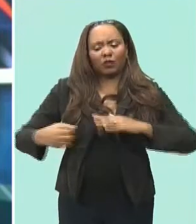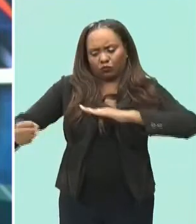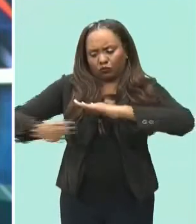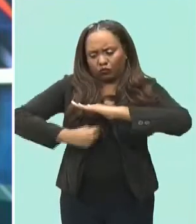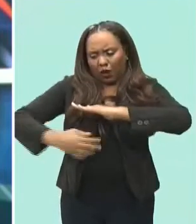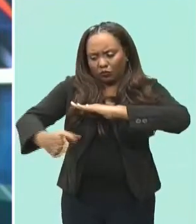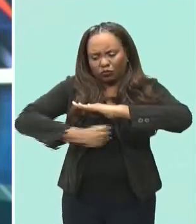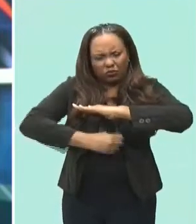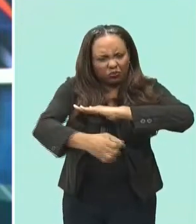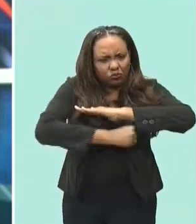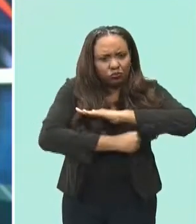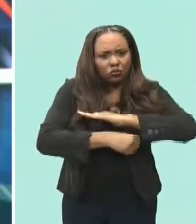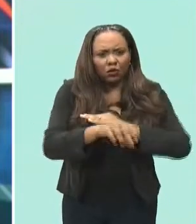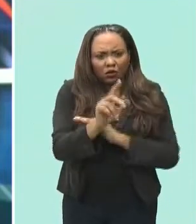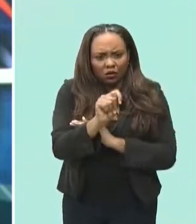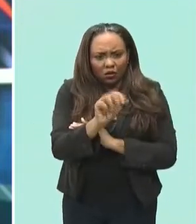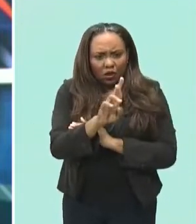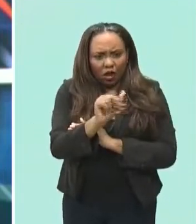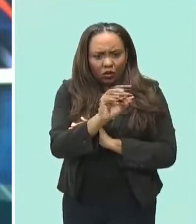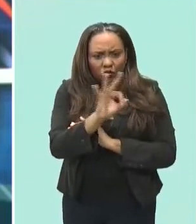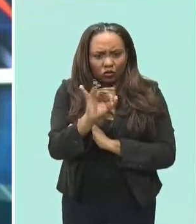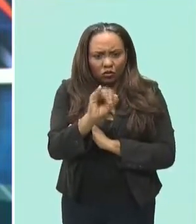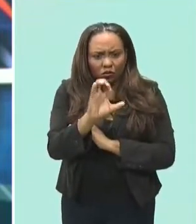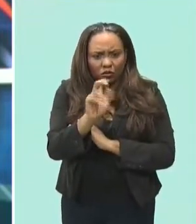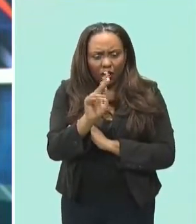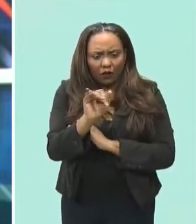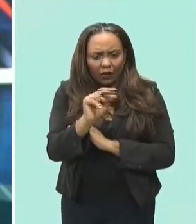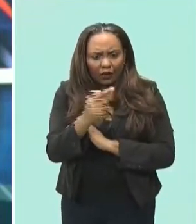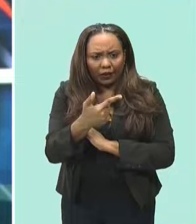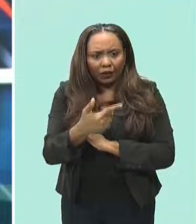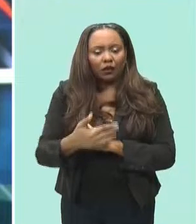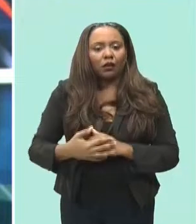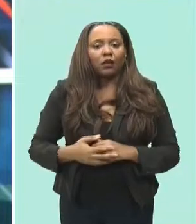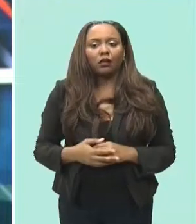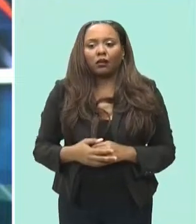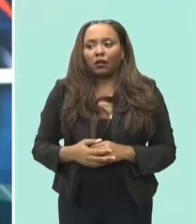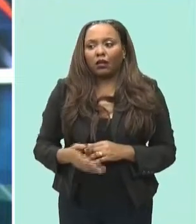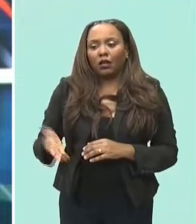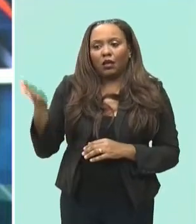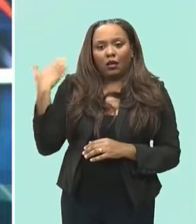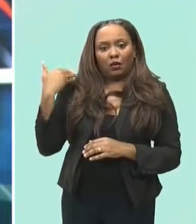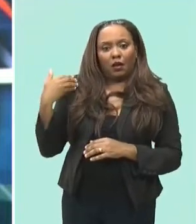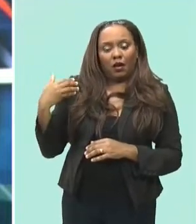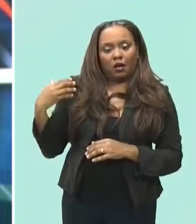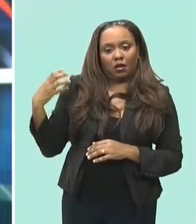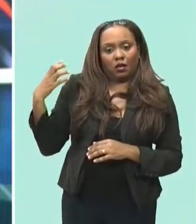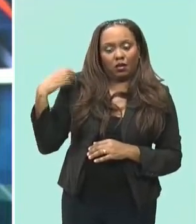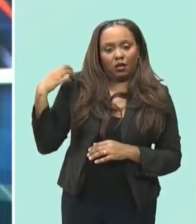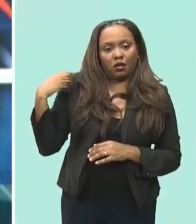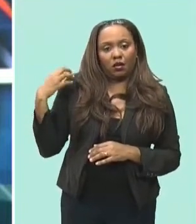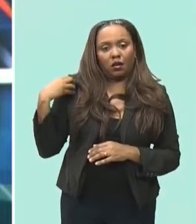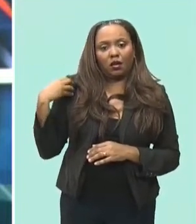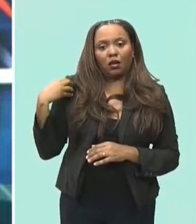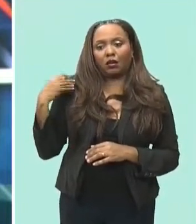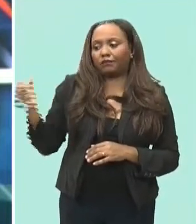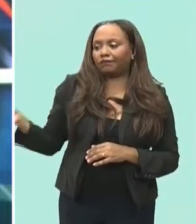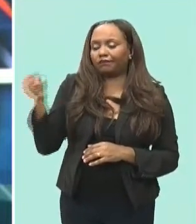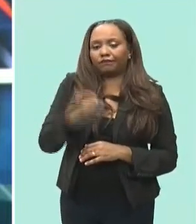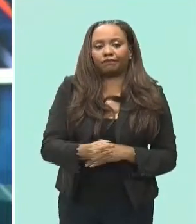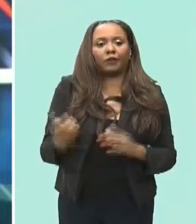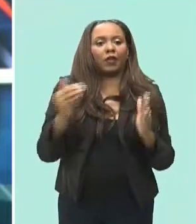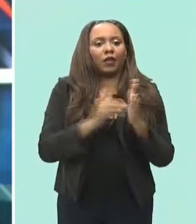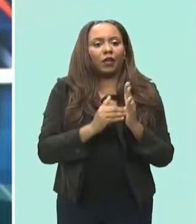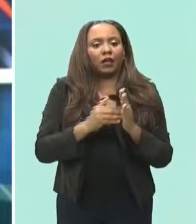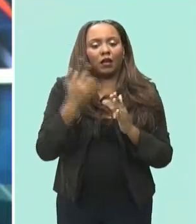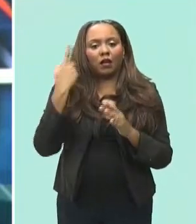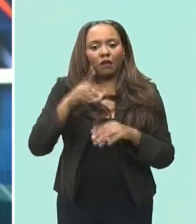attorney general dale marshall says these are some of the duties assigned to the former commissioner who was brought back as an advisor to government